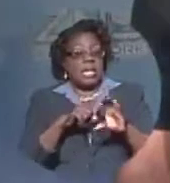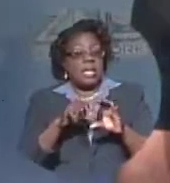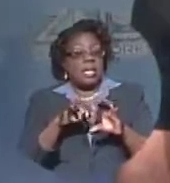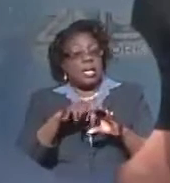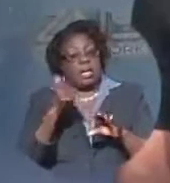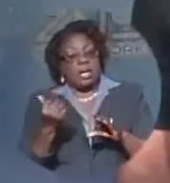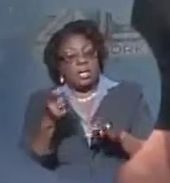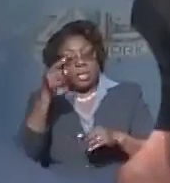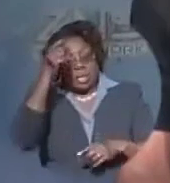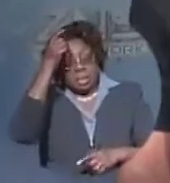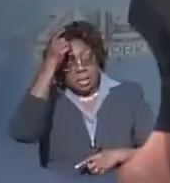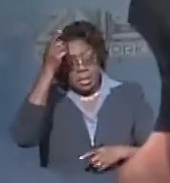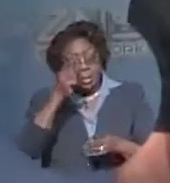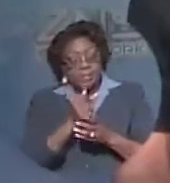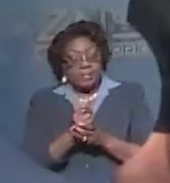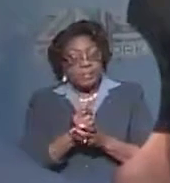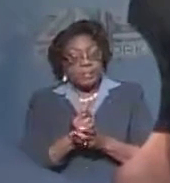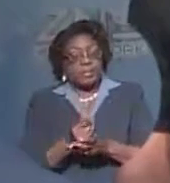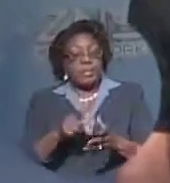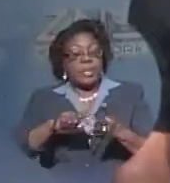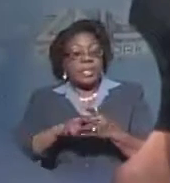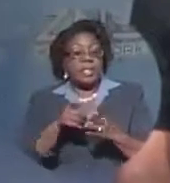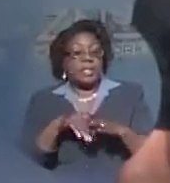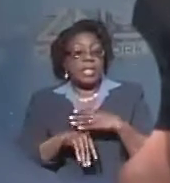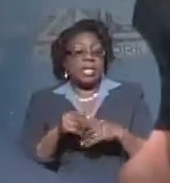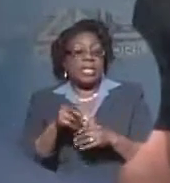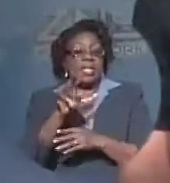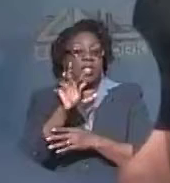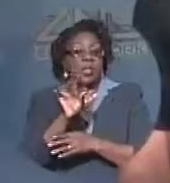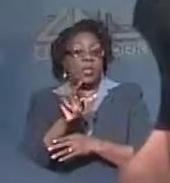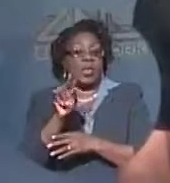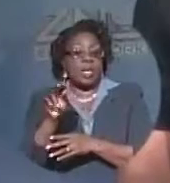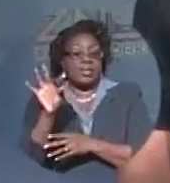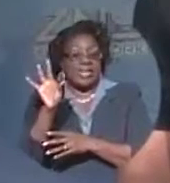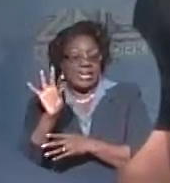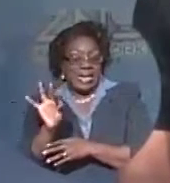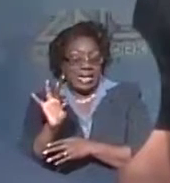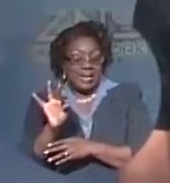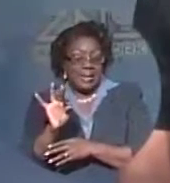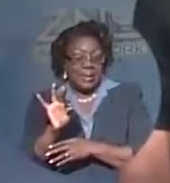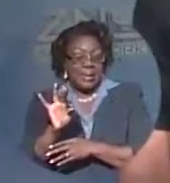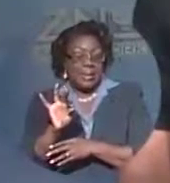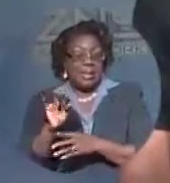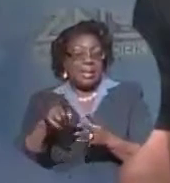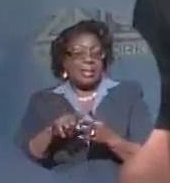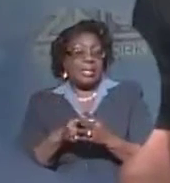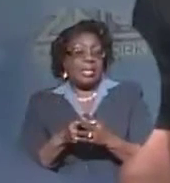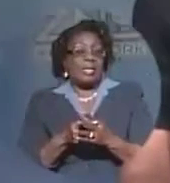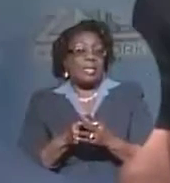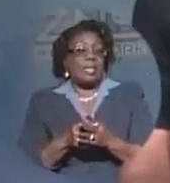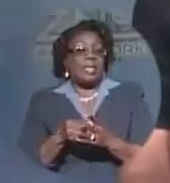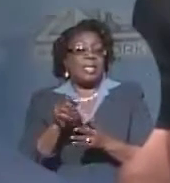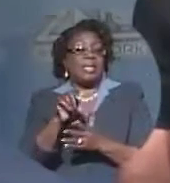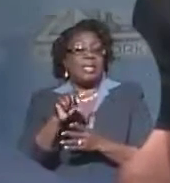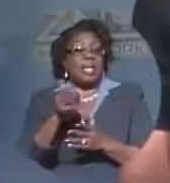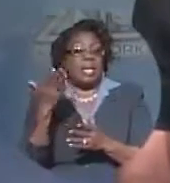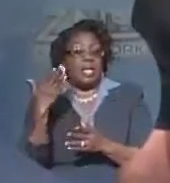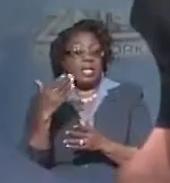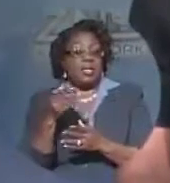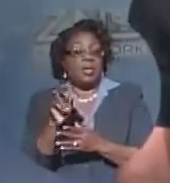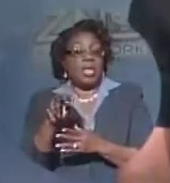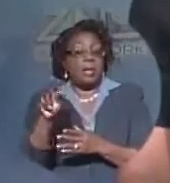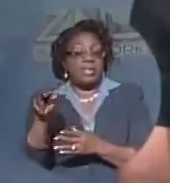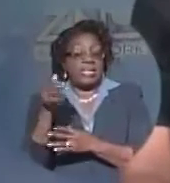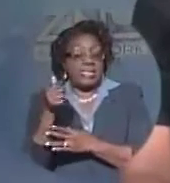drug plan was enacted by Parliament in 2009 and entered into effect on the 20th of September 2010. At that